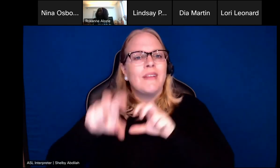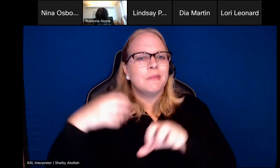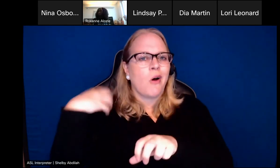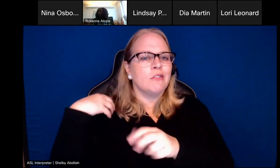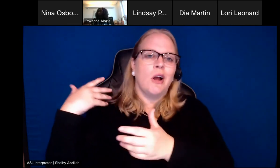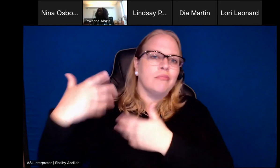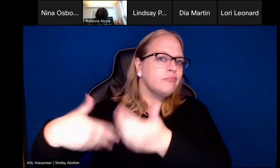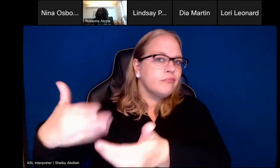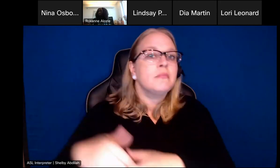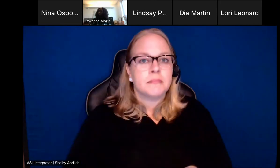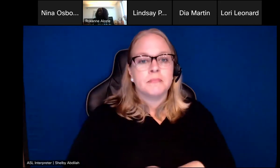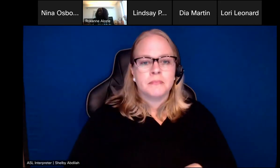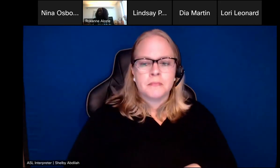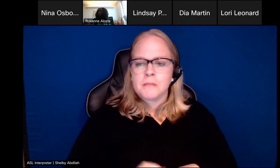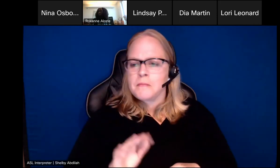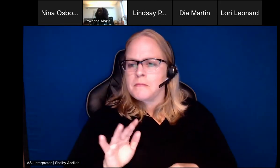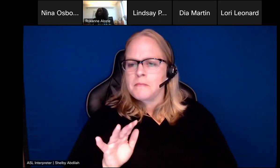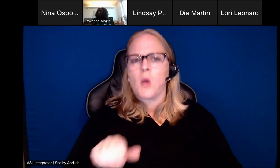Another question that I see here.